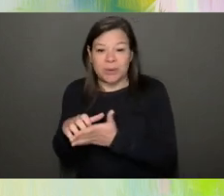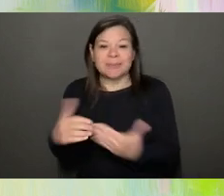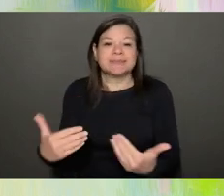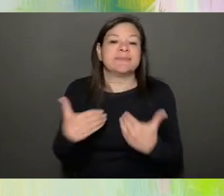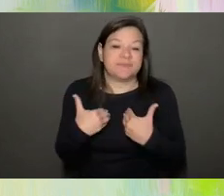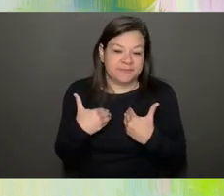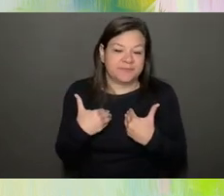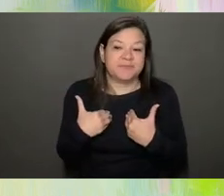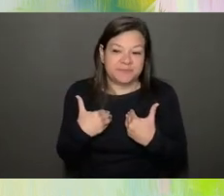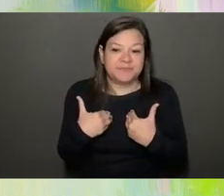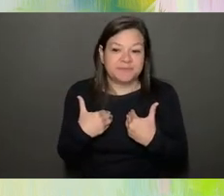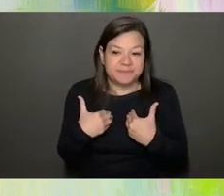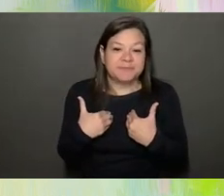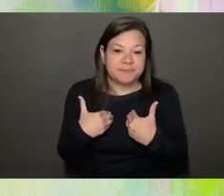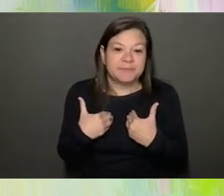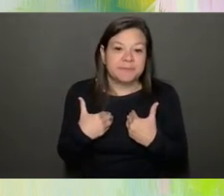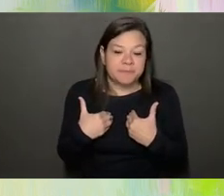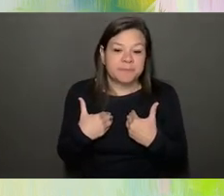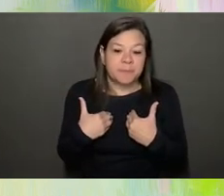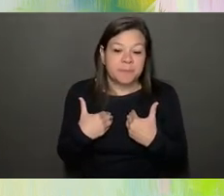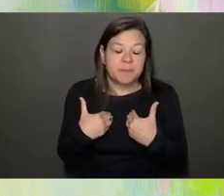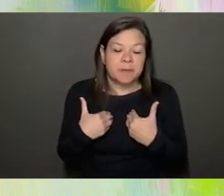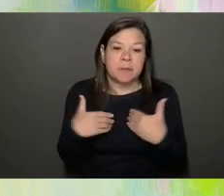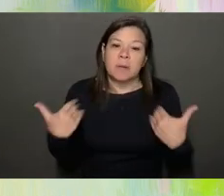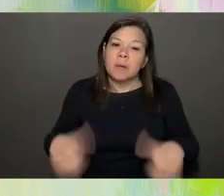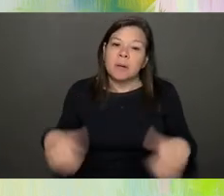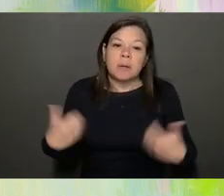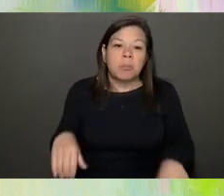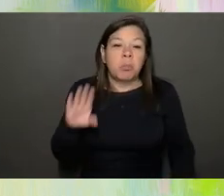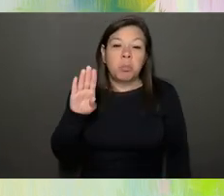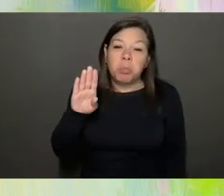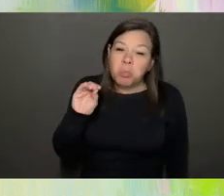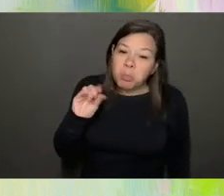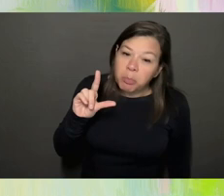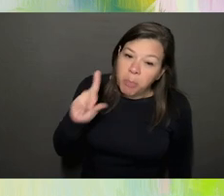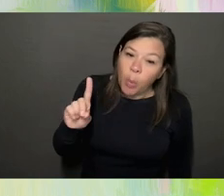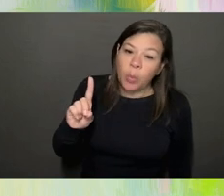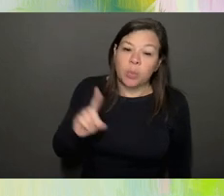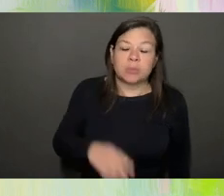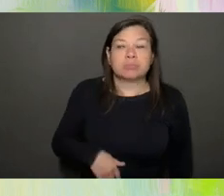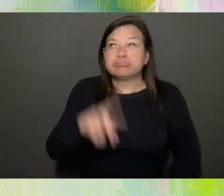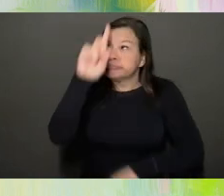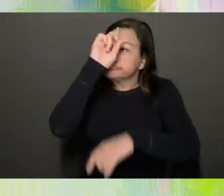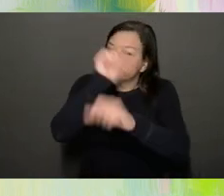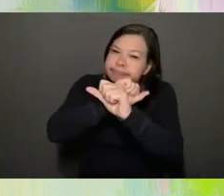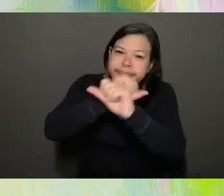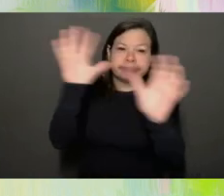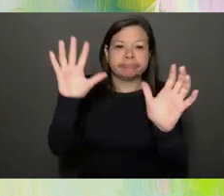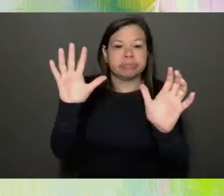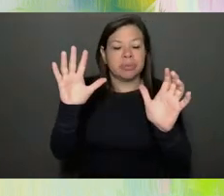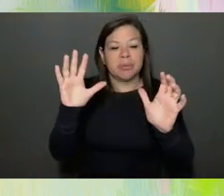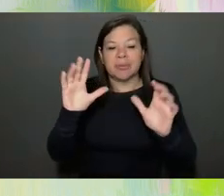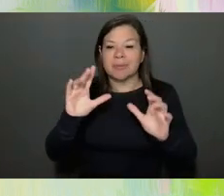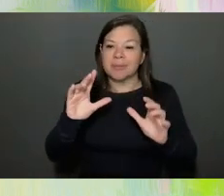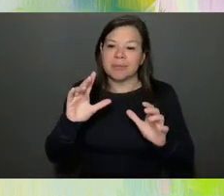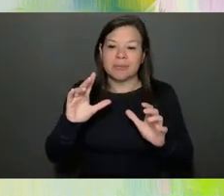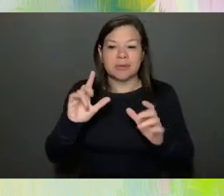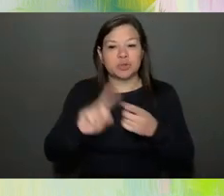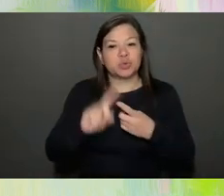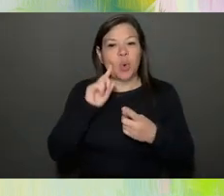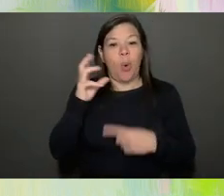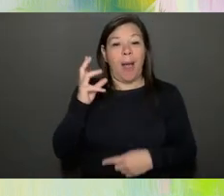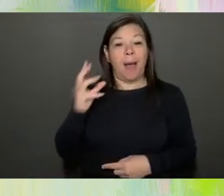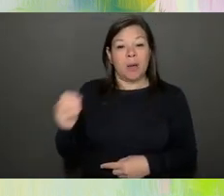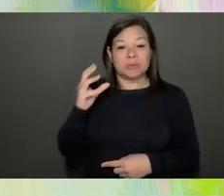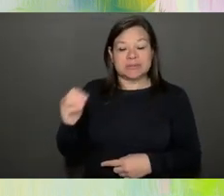you have to it's bold and it's visionary to go around or outside of the box of